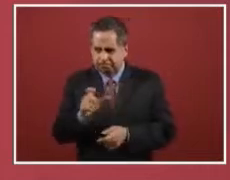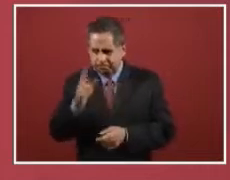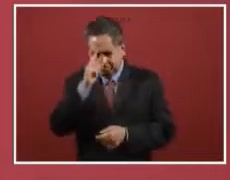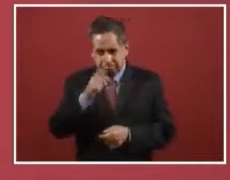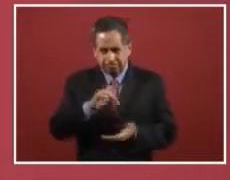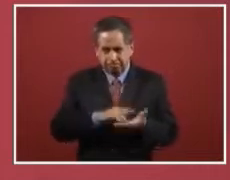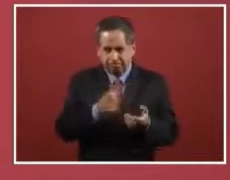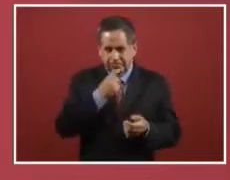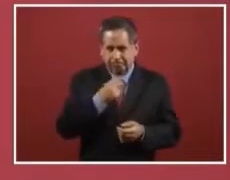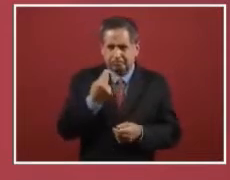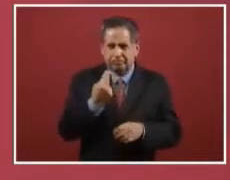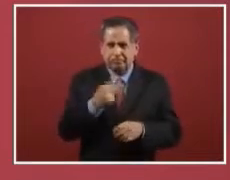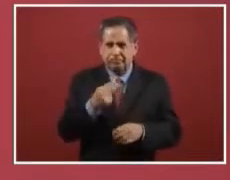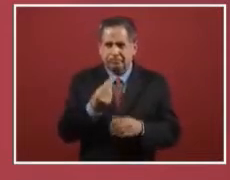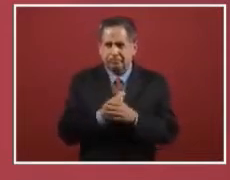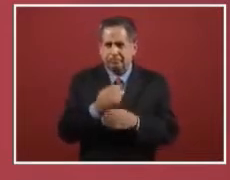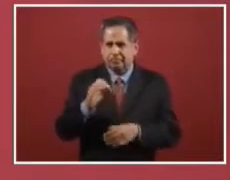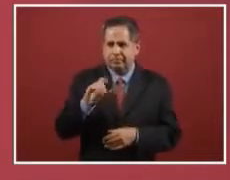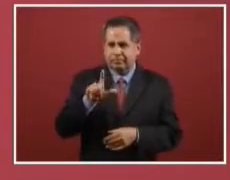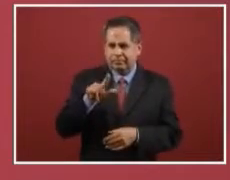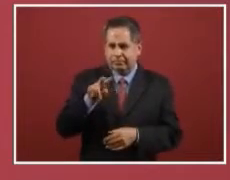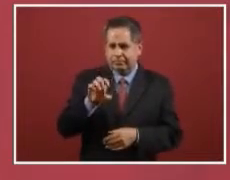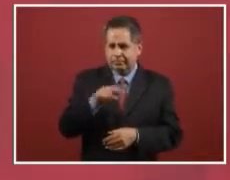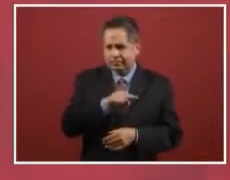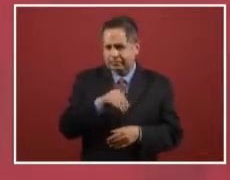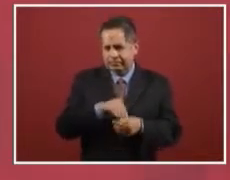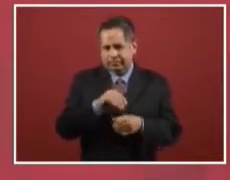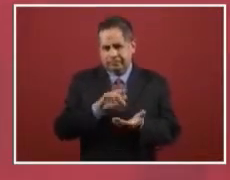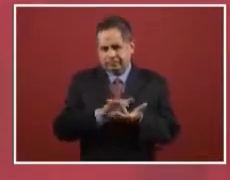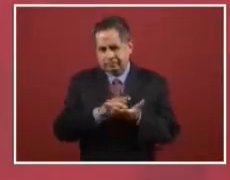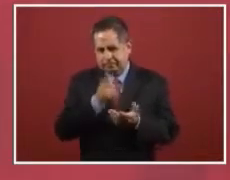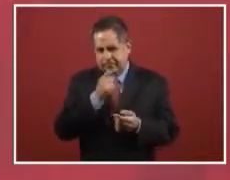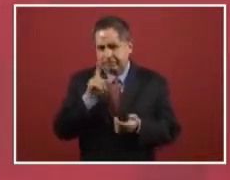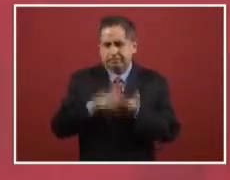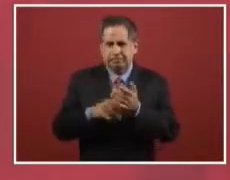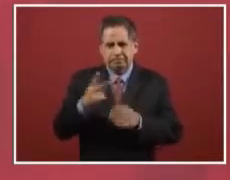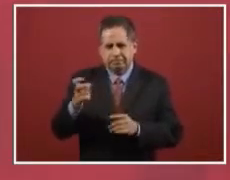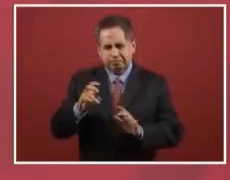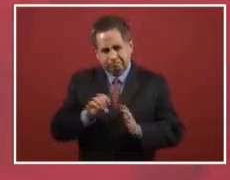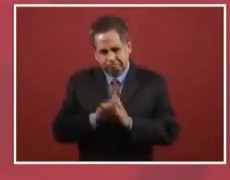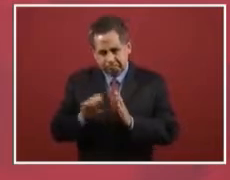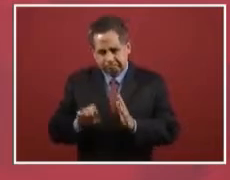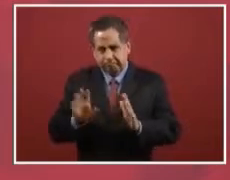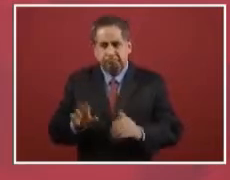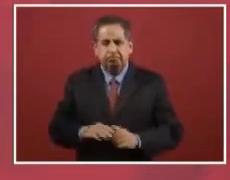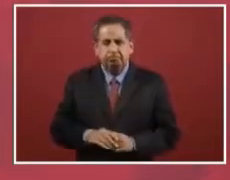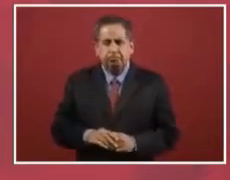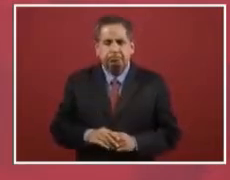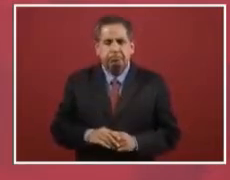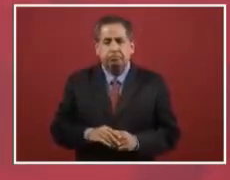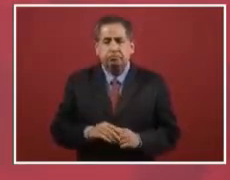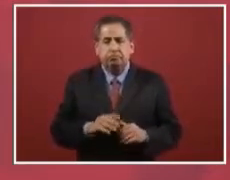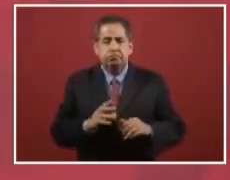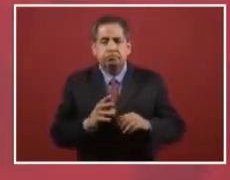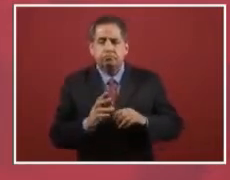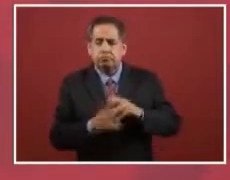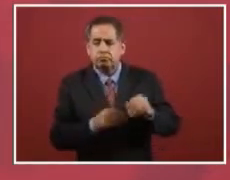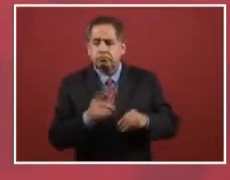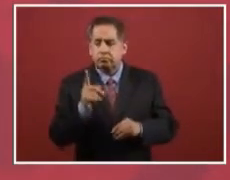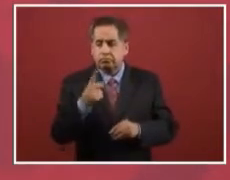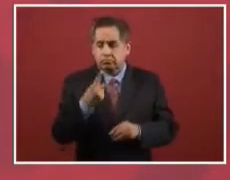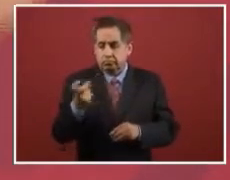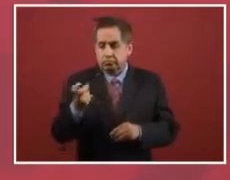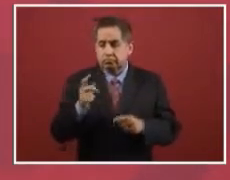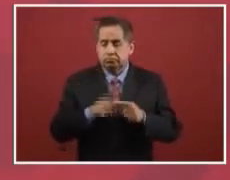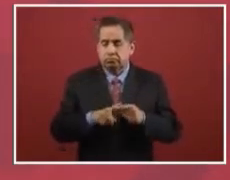out of 1,200 brands, let's say, 1,200, it would